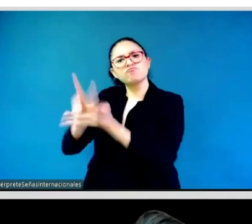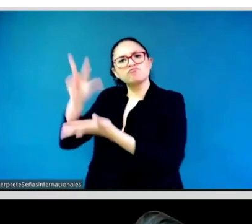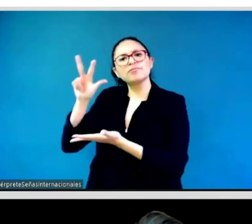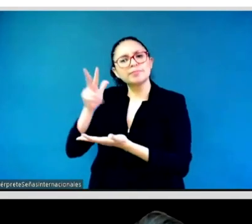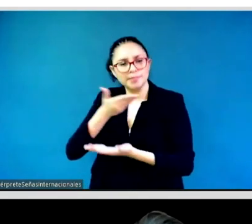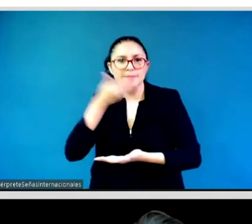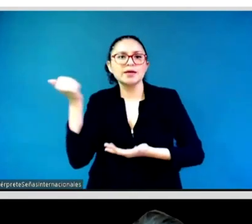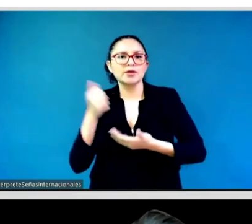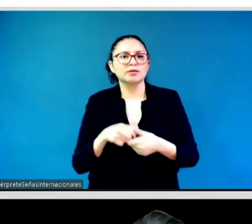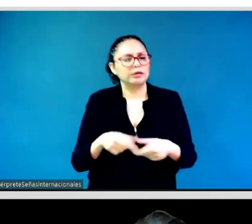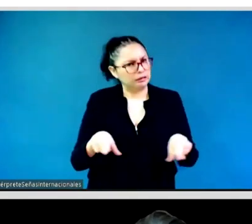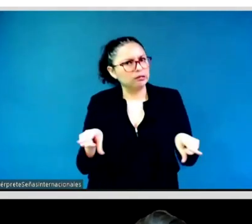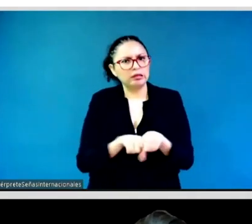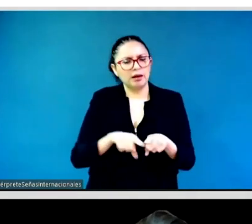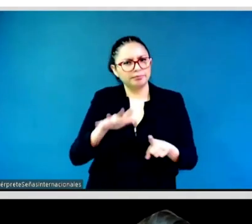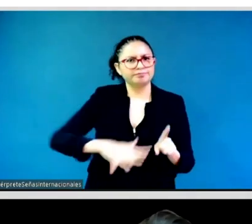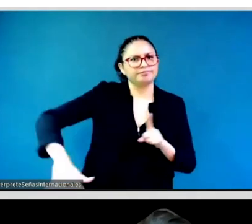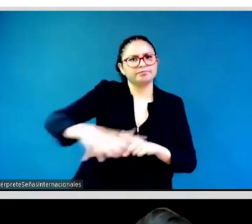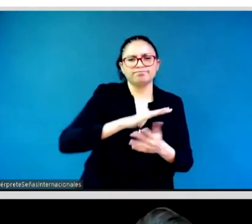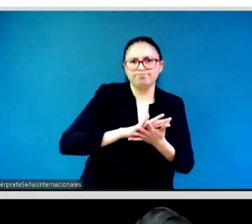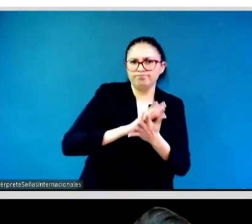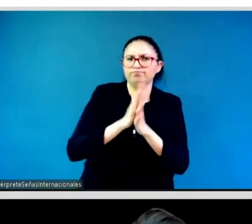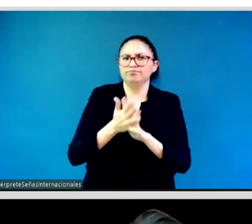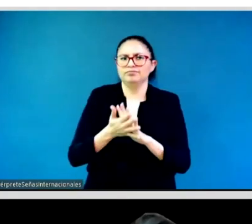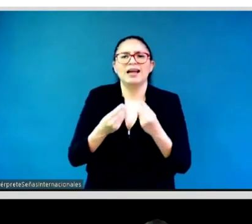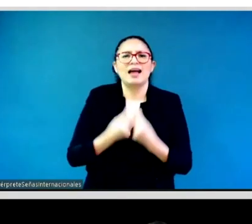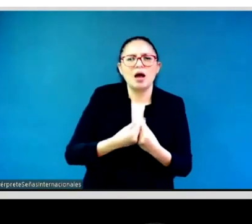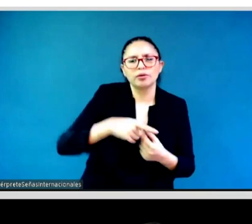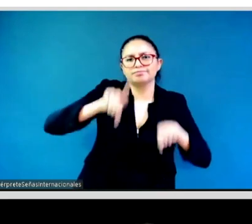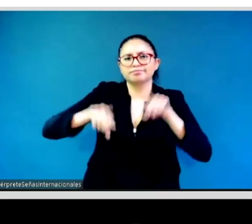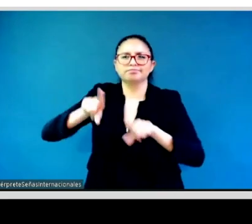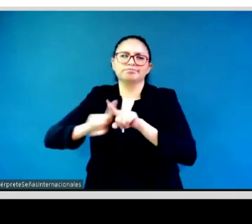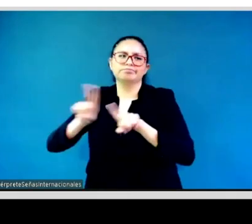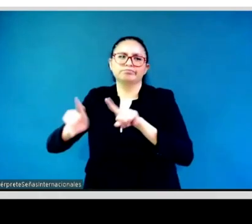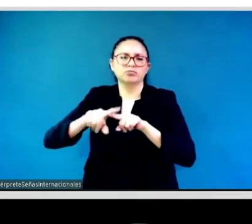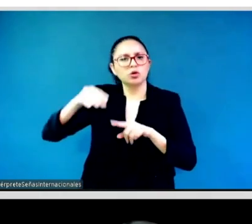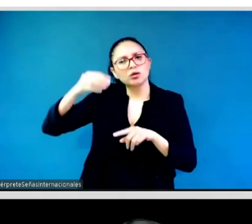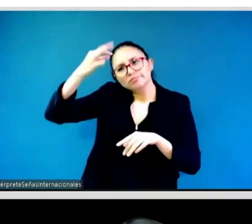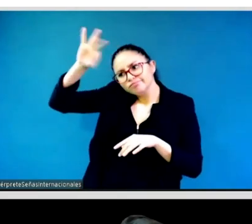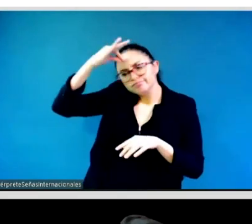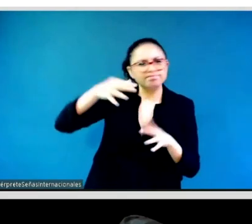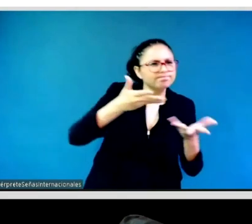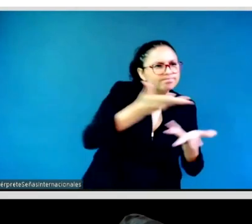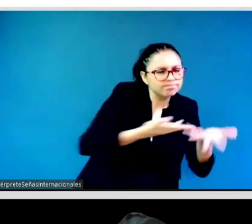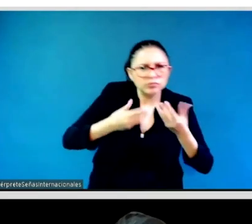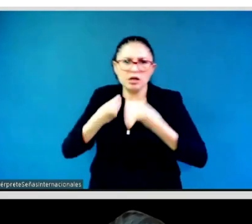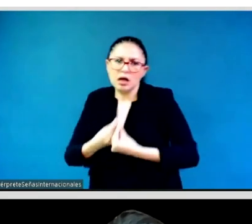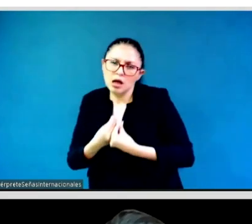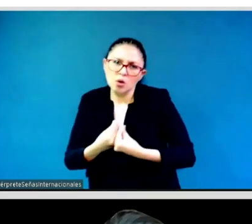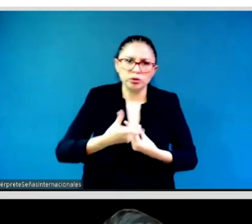transformation. And yeah, creating more transformative and bold spaces also from now till Paris.